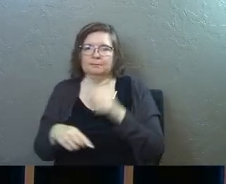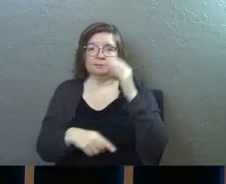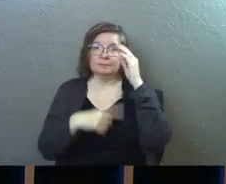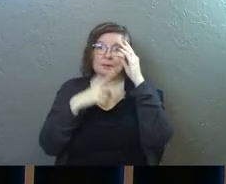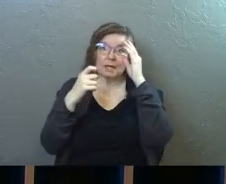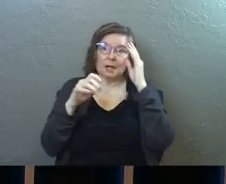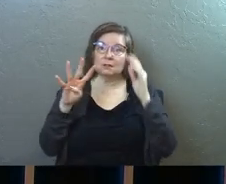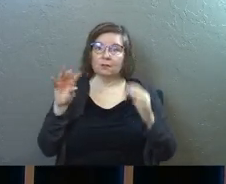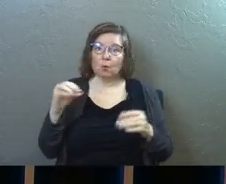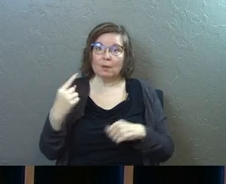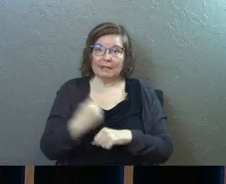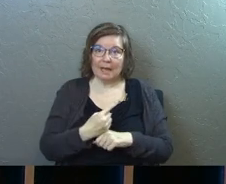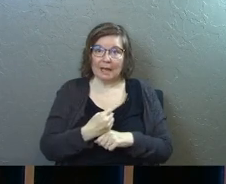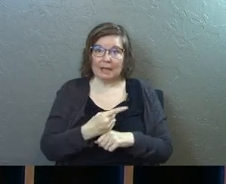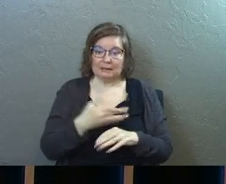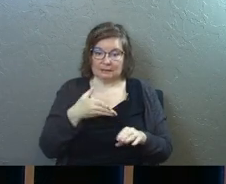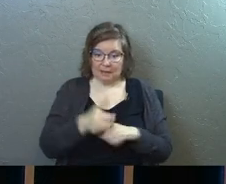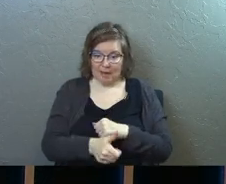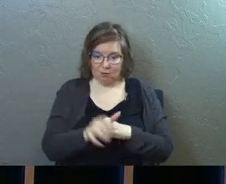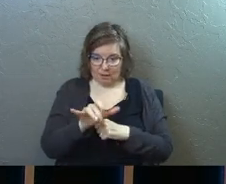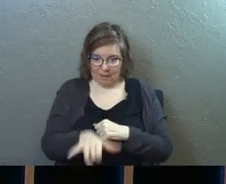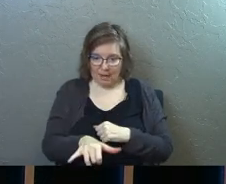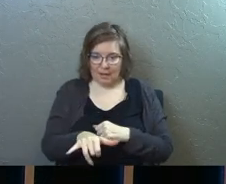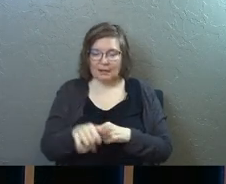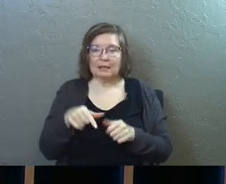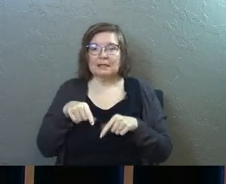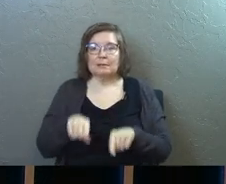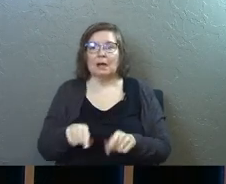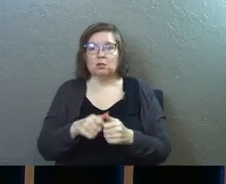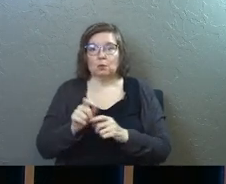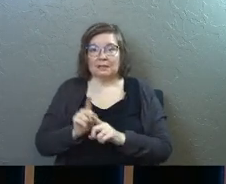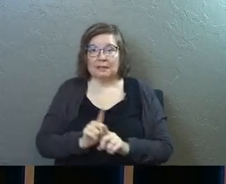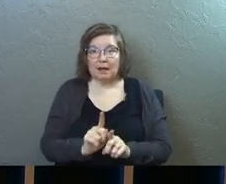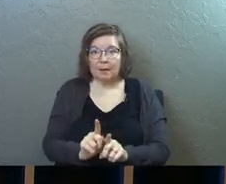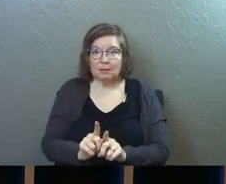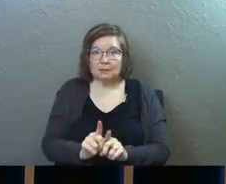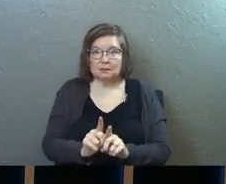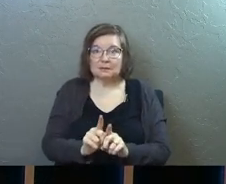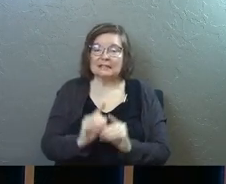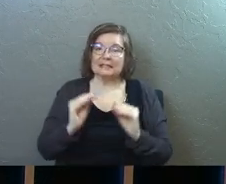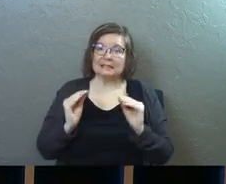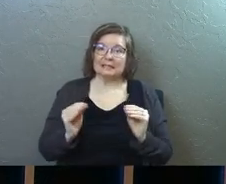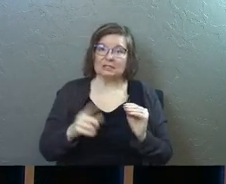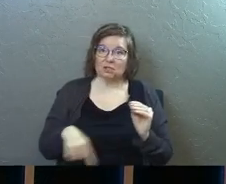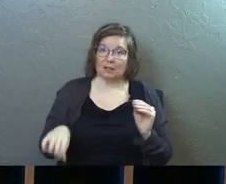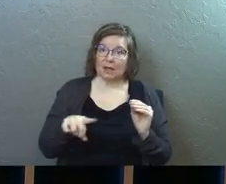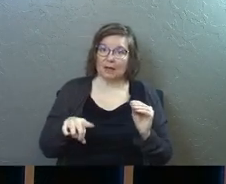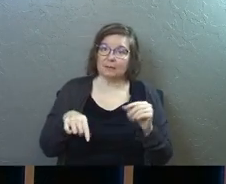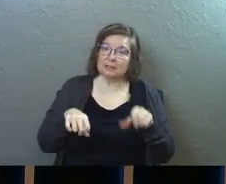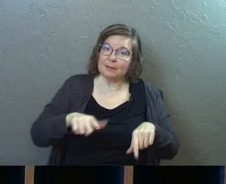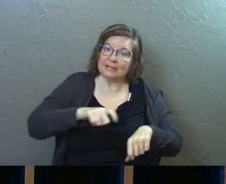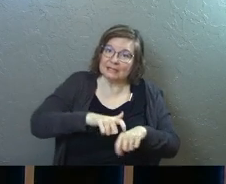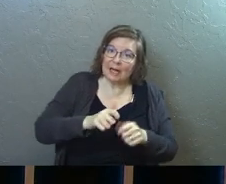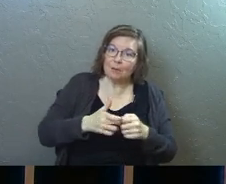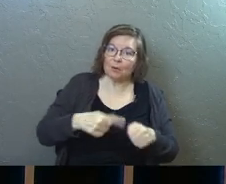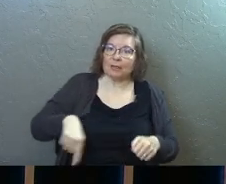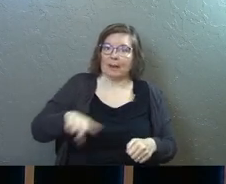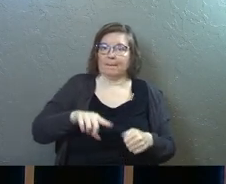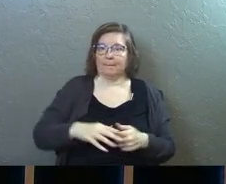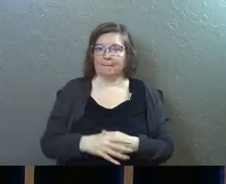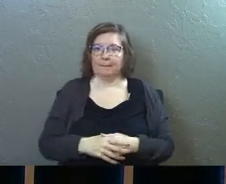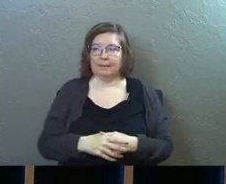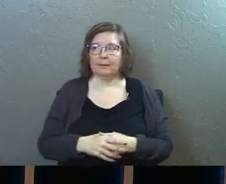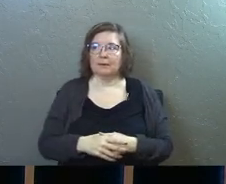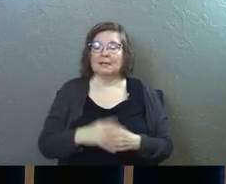Because it's 40 days after that, he spends with the disciples teaching them, spending time with them,